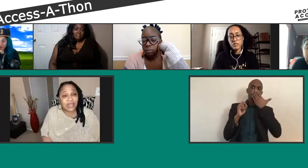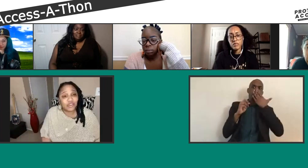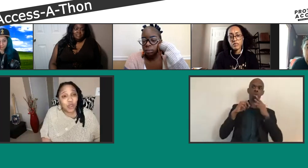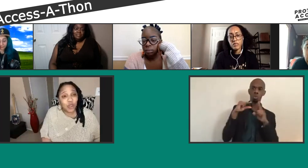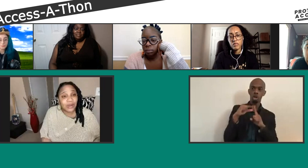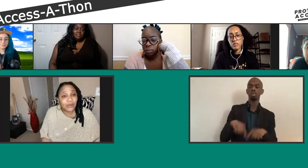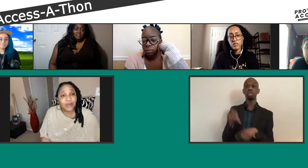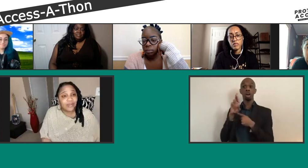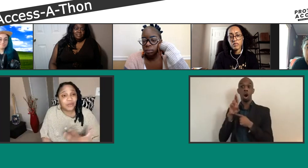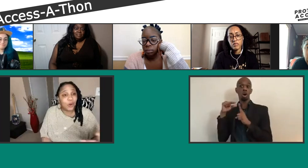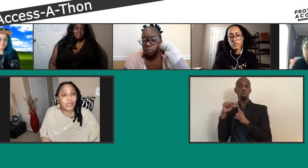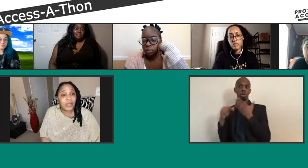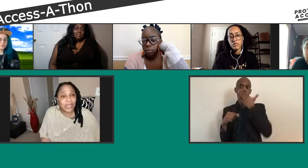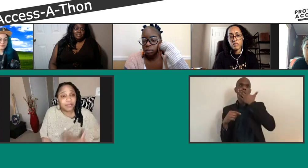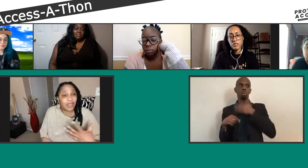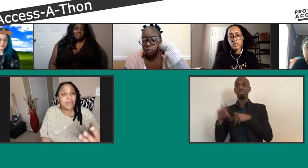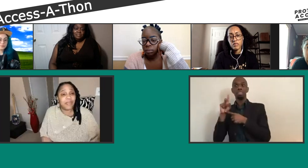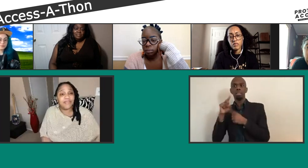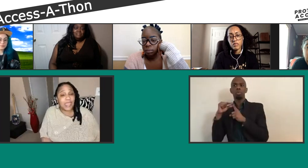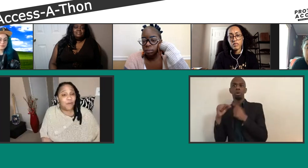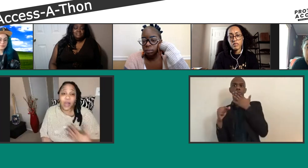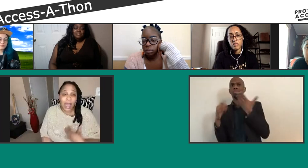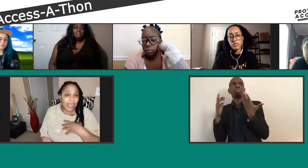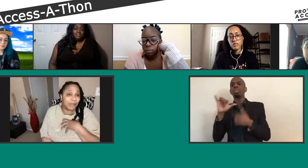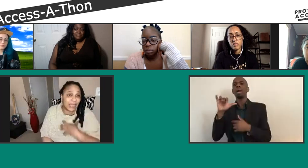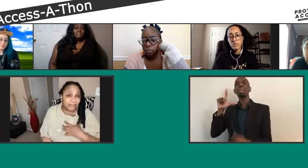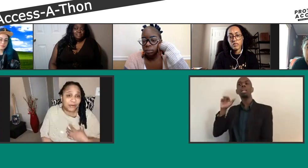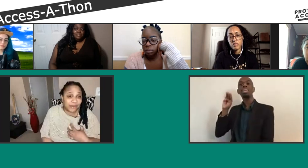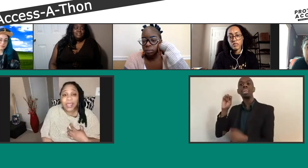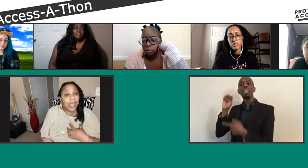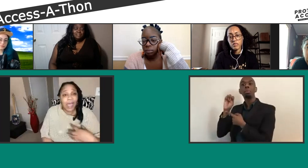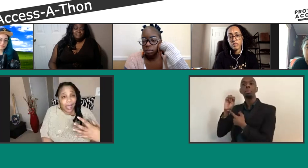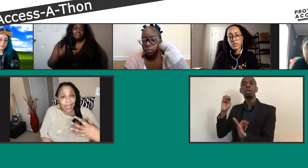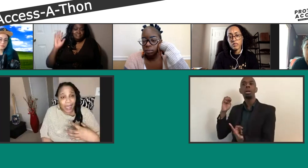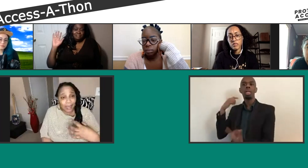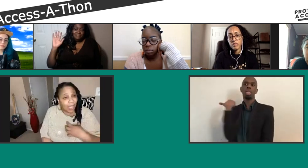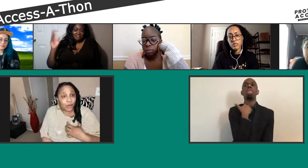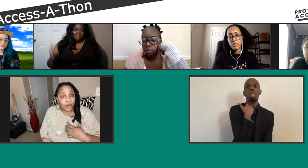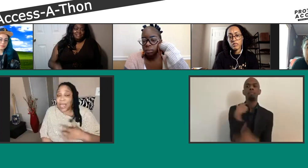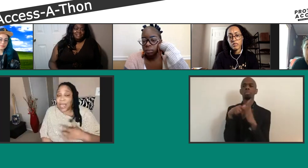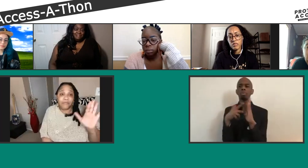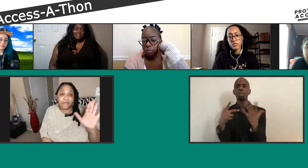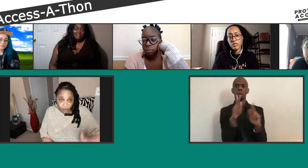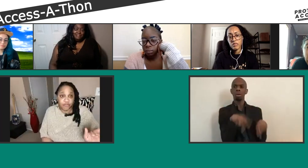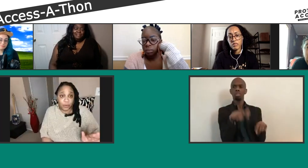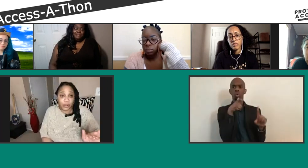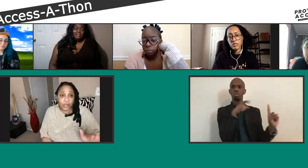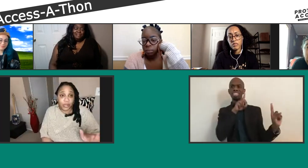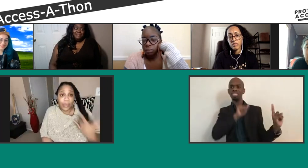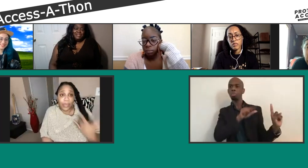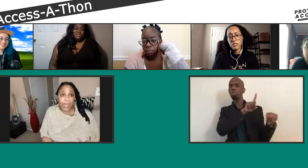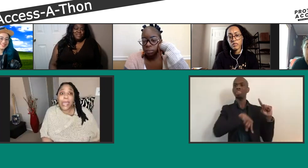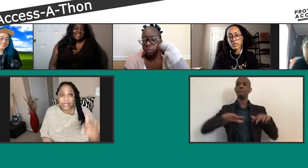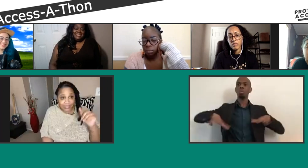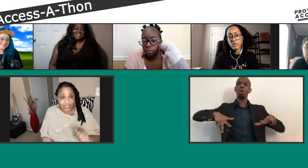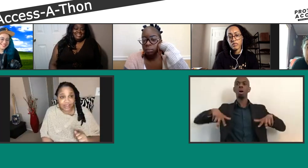word, like there's so many words, like the word lame, lame means I can't walk. I am a lame person. I'm not courting. I am far from courting.